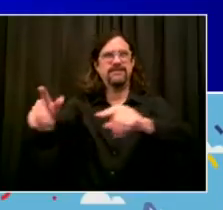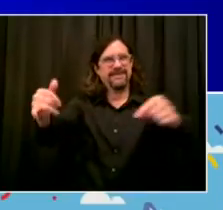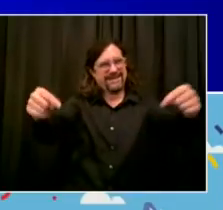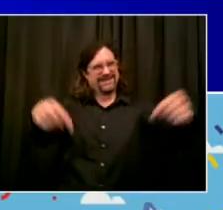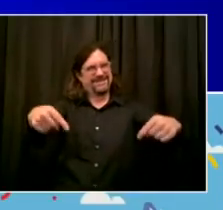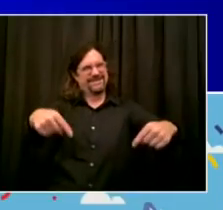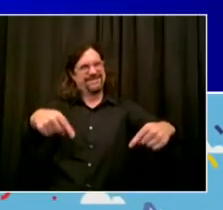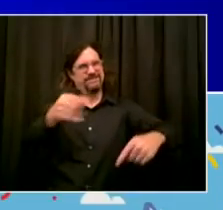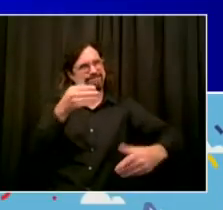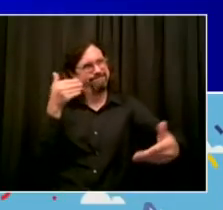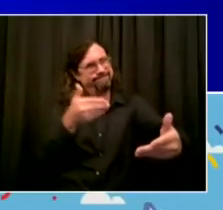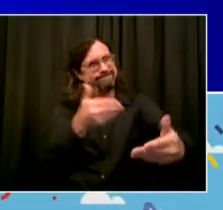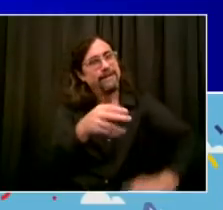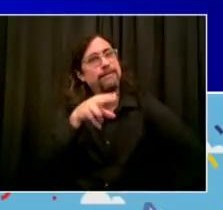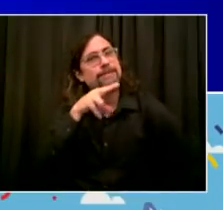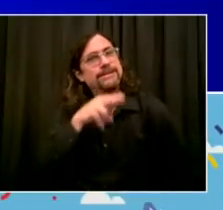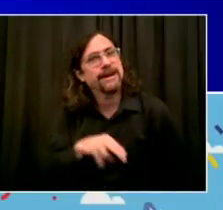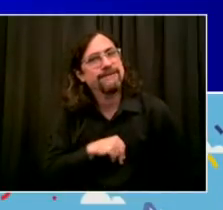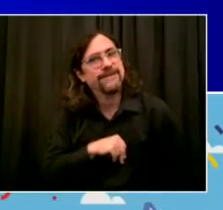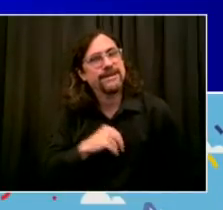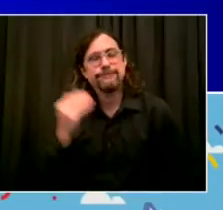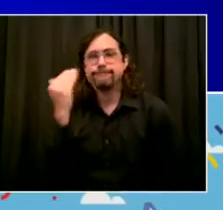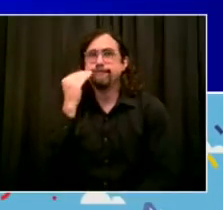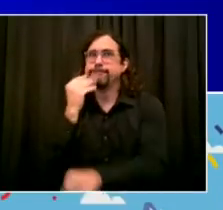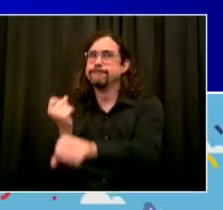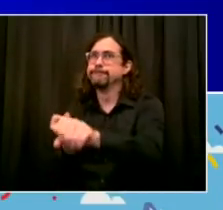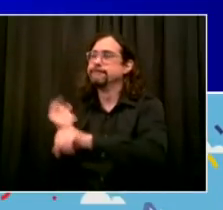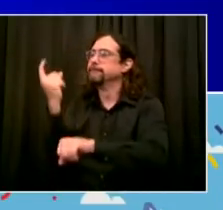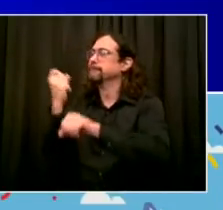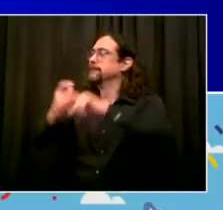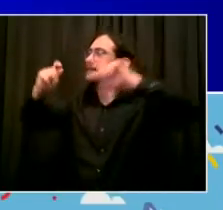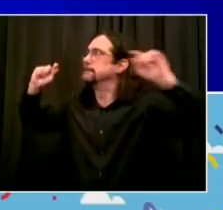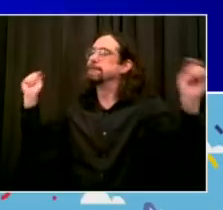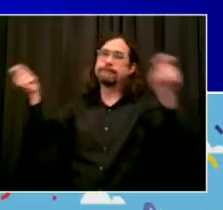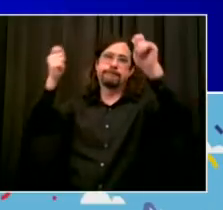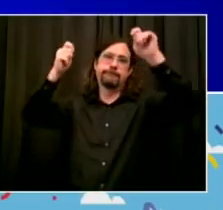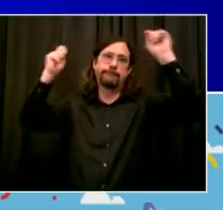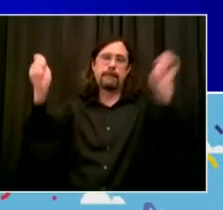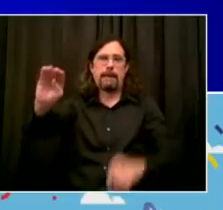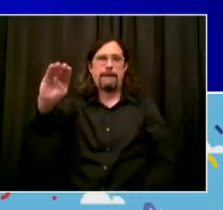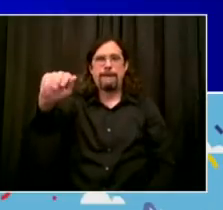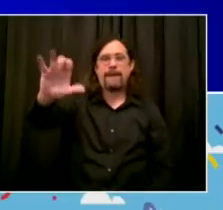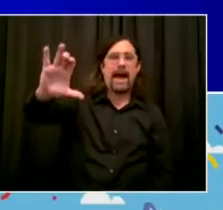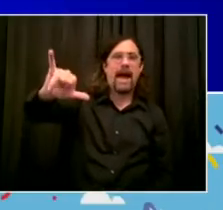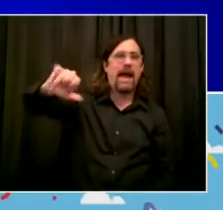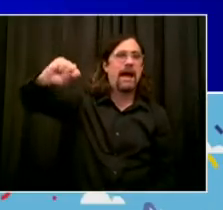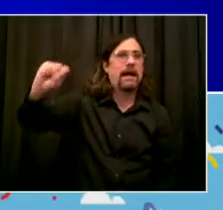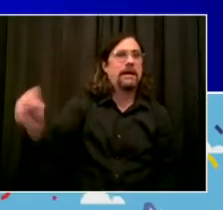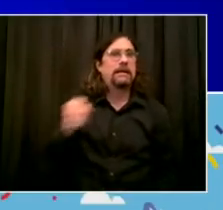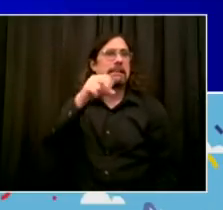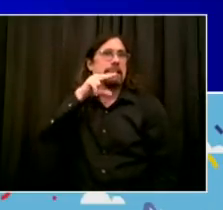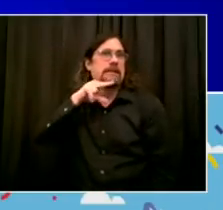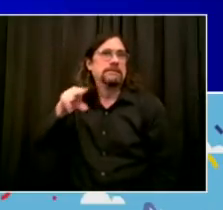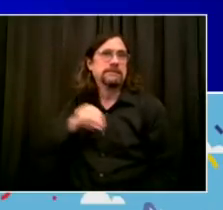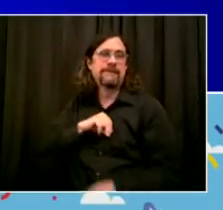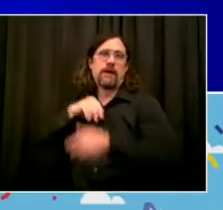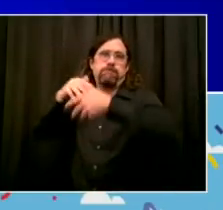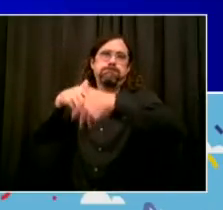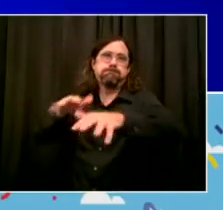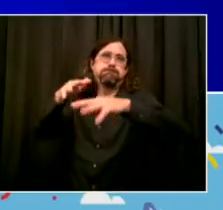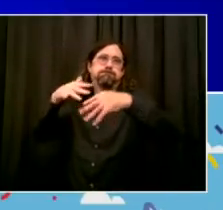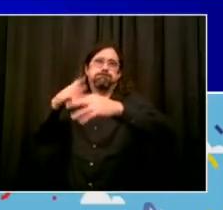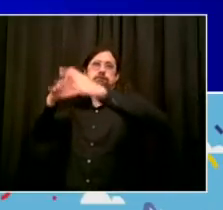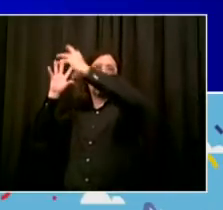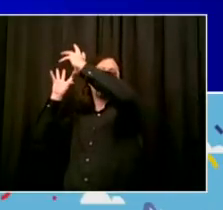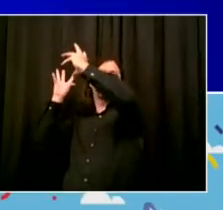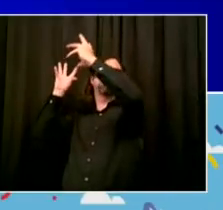fireworks display. Even with all the challenges we're up against, they found a way to do it, and a way that celebrate our country and our city gave us hope but did it